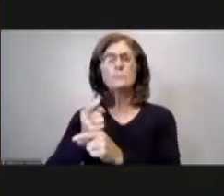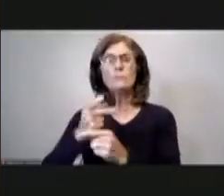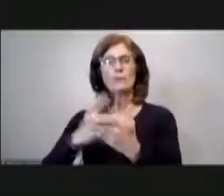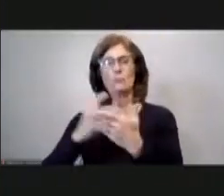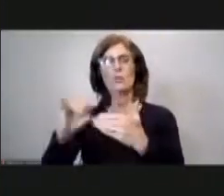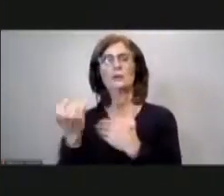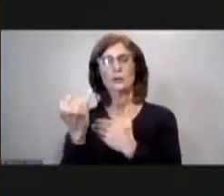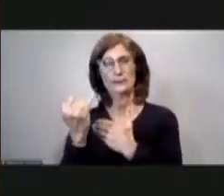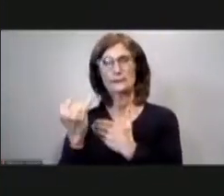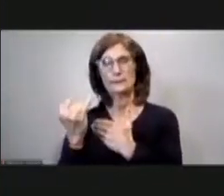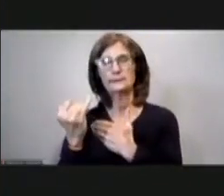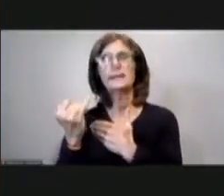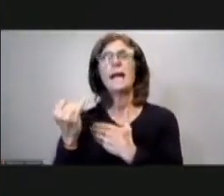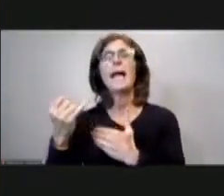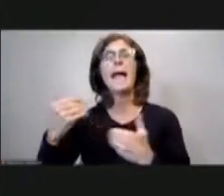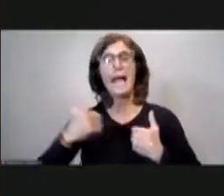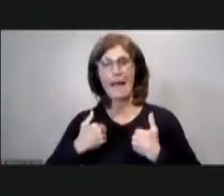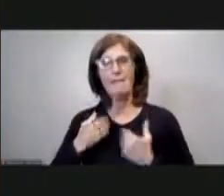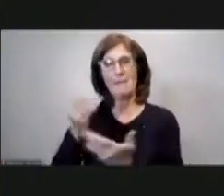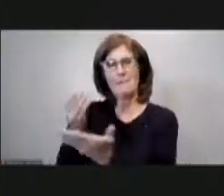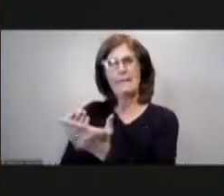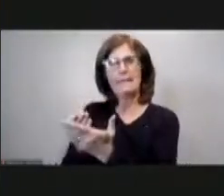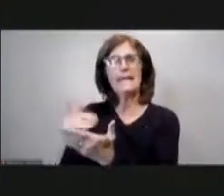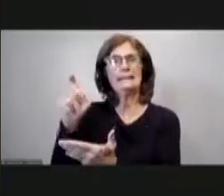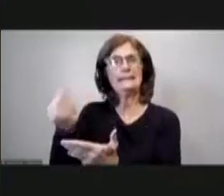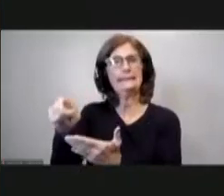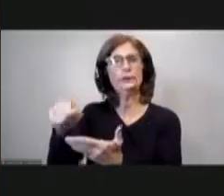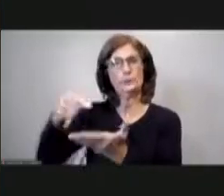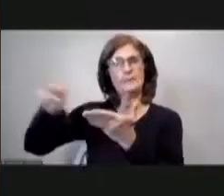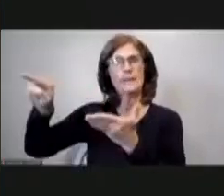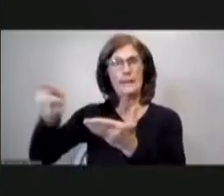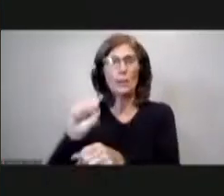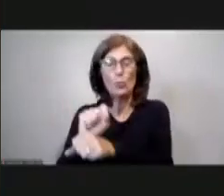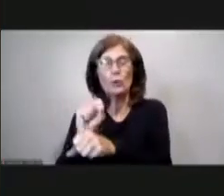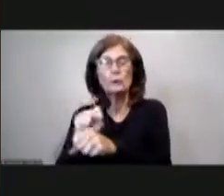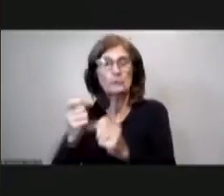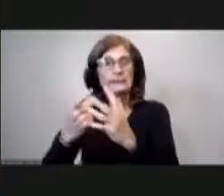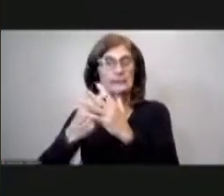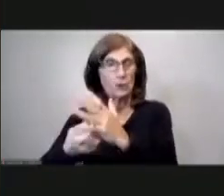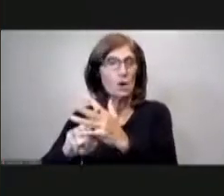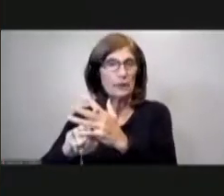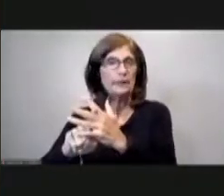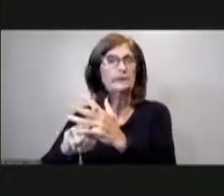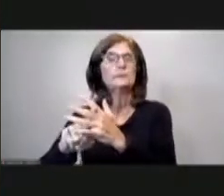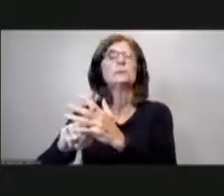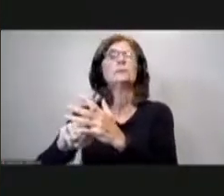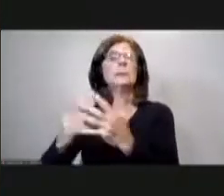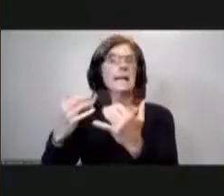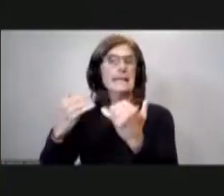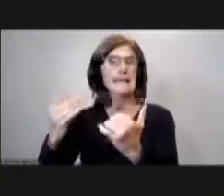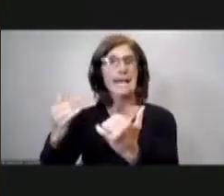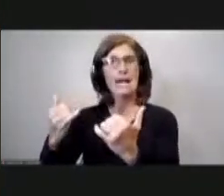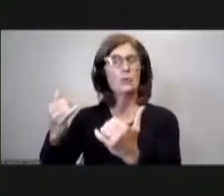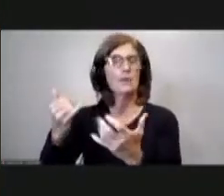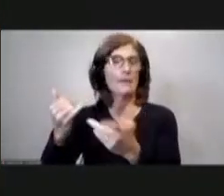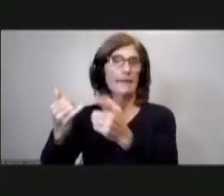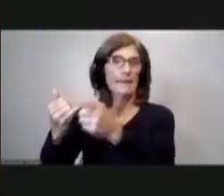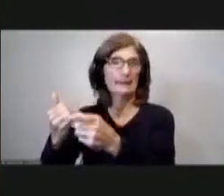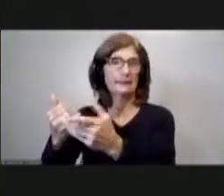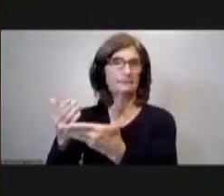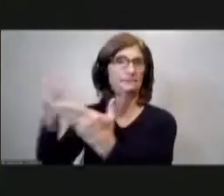outstanding invoices to be paid um you know the work has already started for this group and uh that's all in the fiscal impact statement